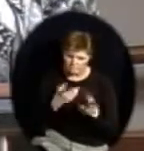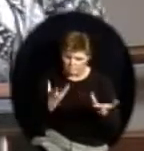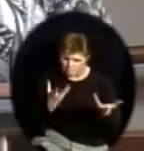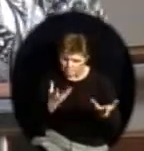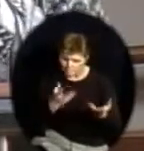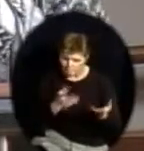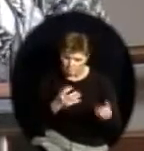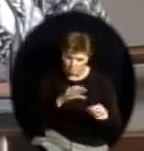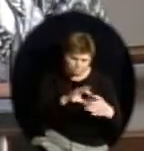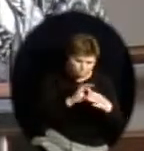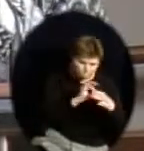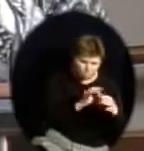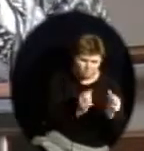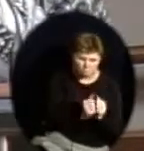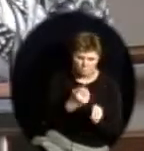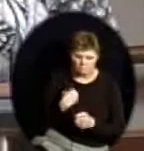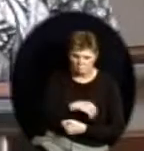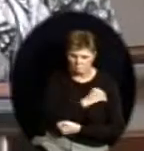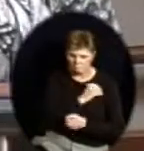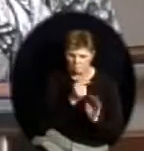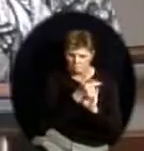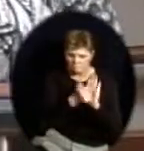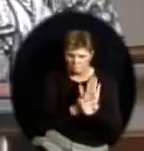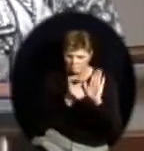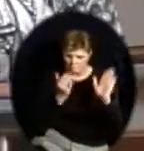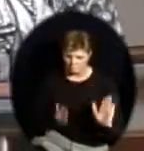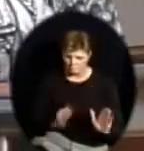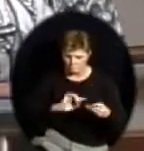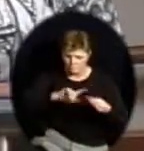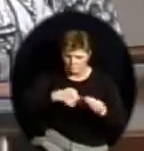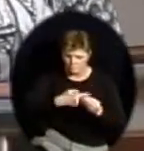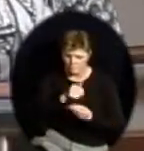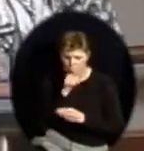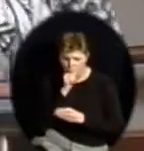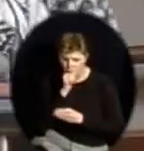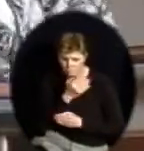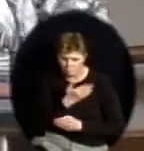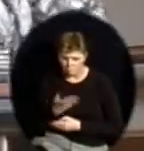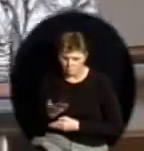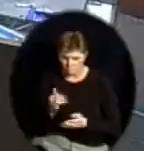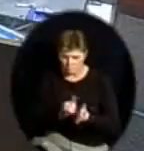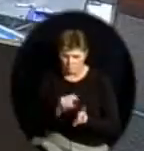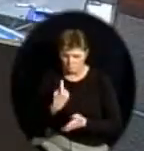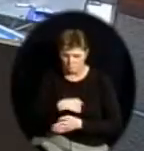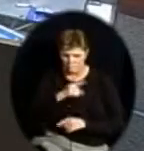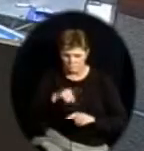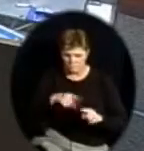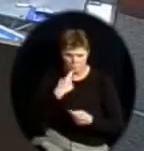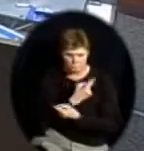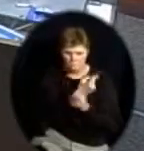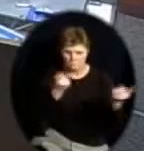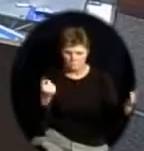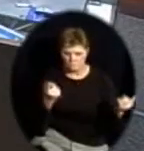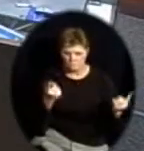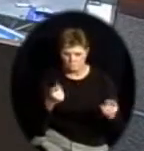deemed privileged in the attorney-client relationship. And following that will be adjournment. Thank you. MR. Great. Thank you, Dr. Rall.